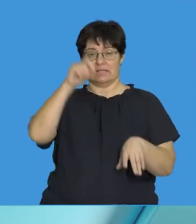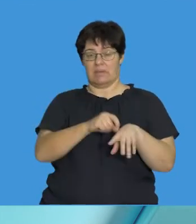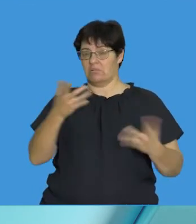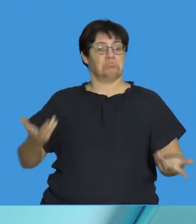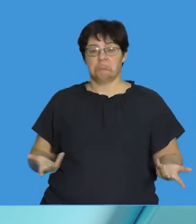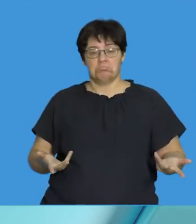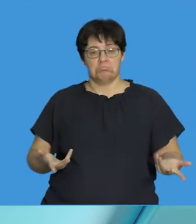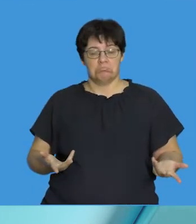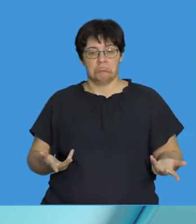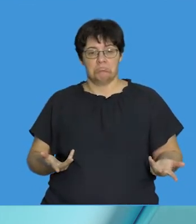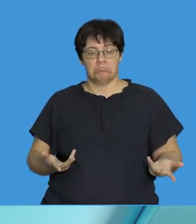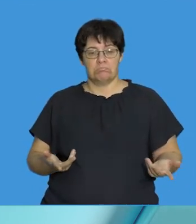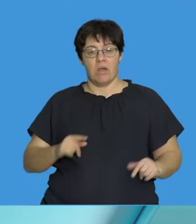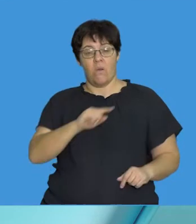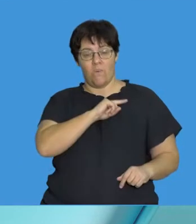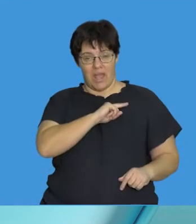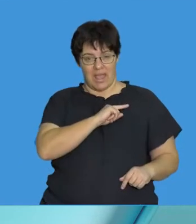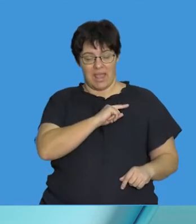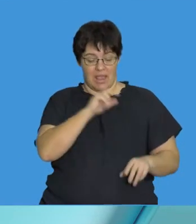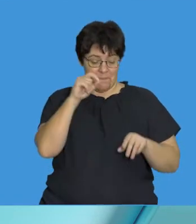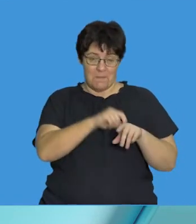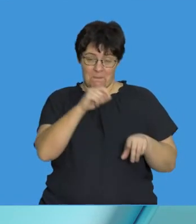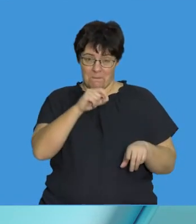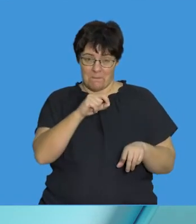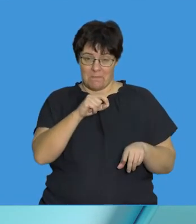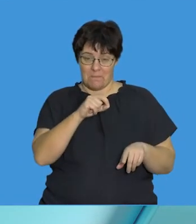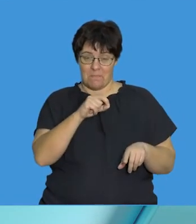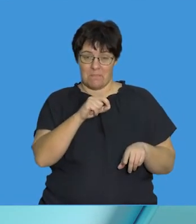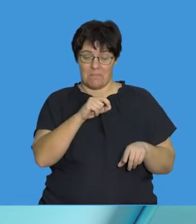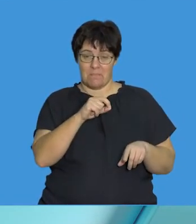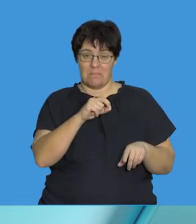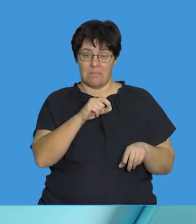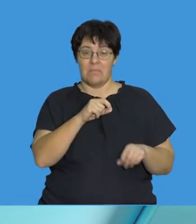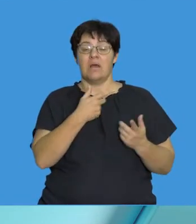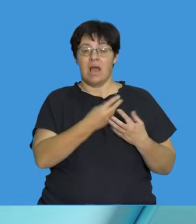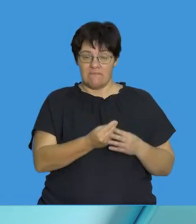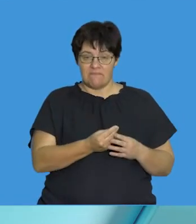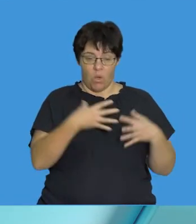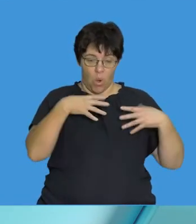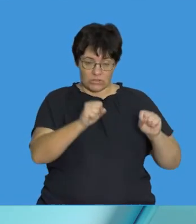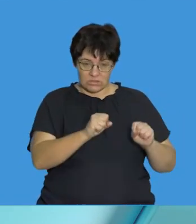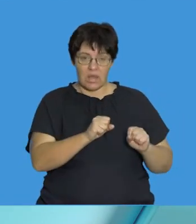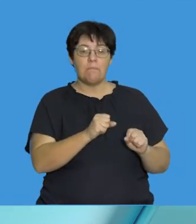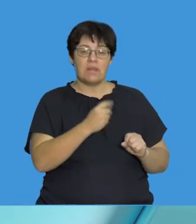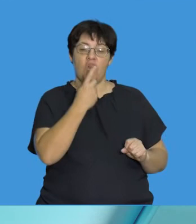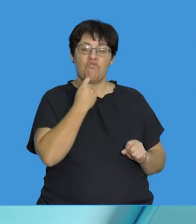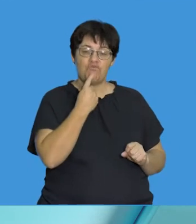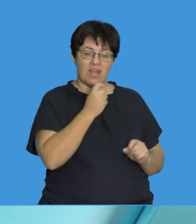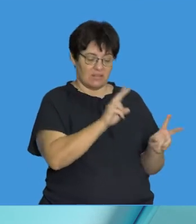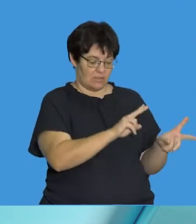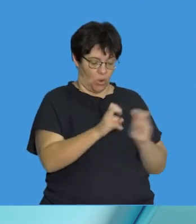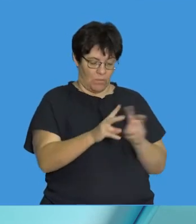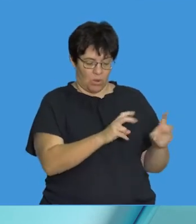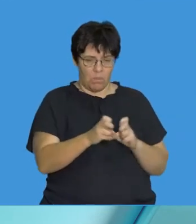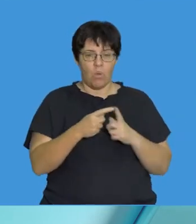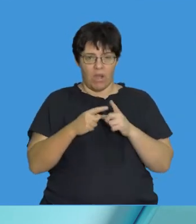parasite that causes malaria. Because the parasite that infects the host uses the red blood cell to make copies. And because